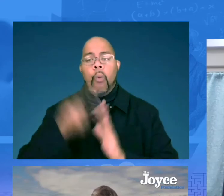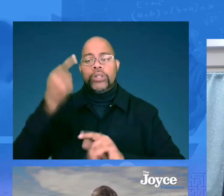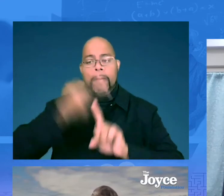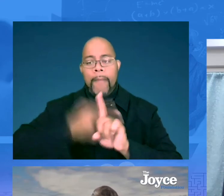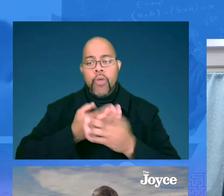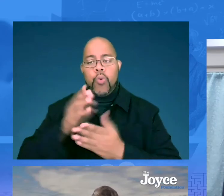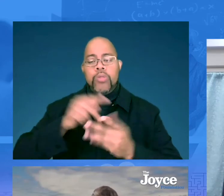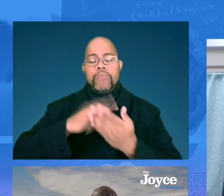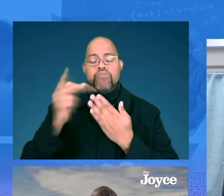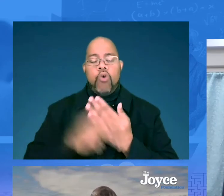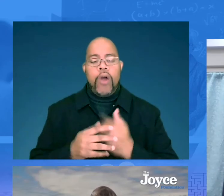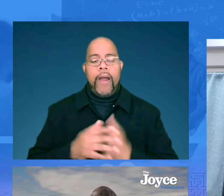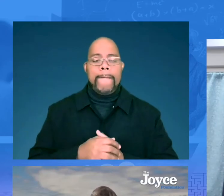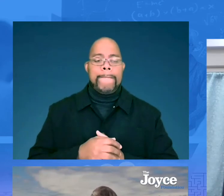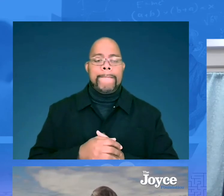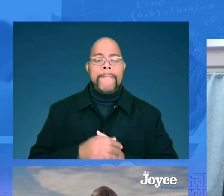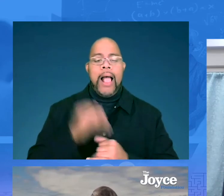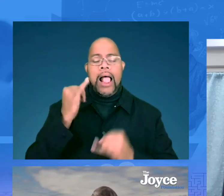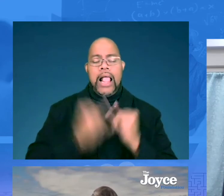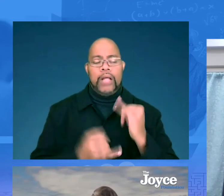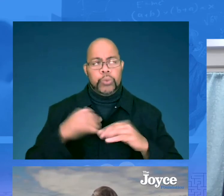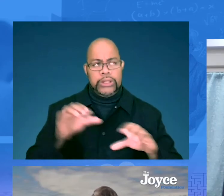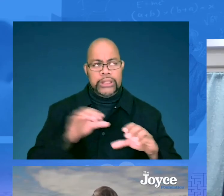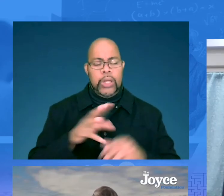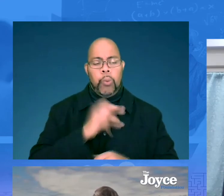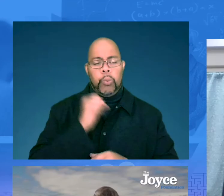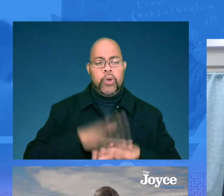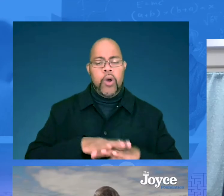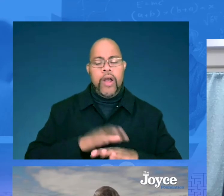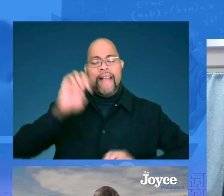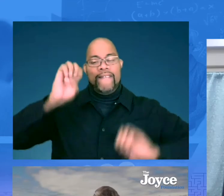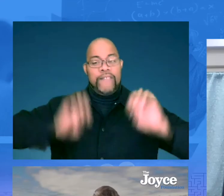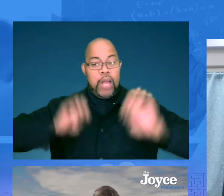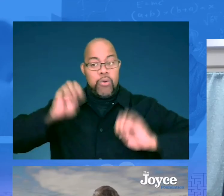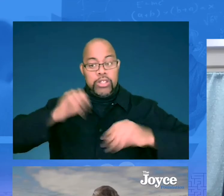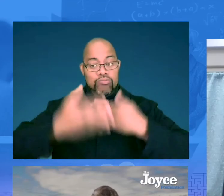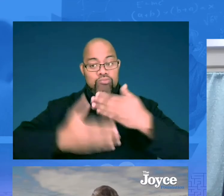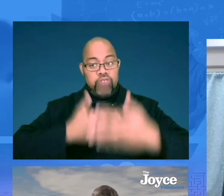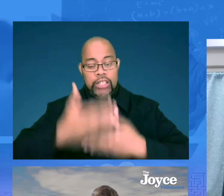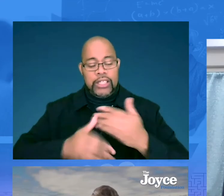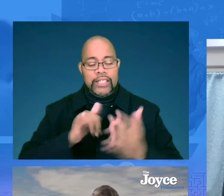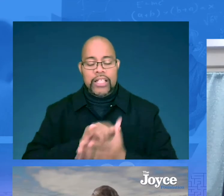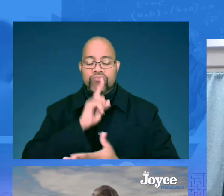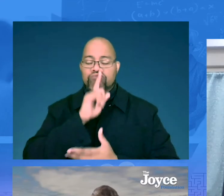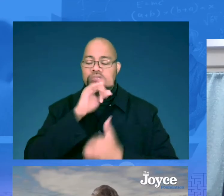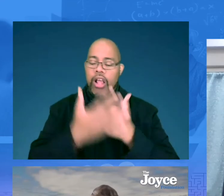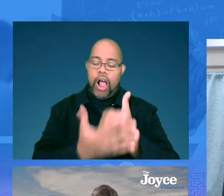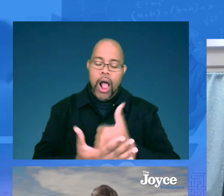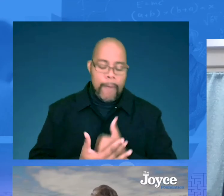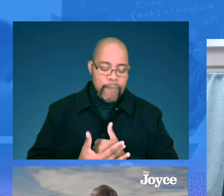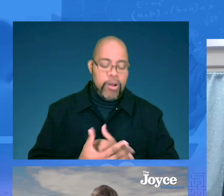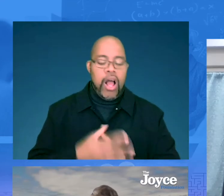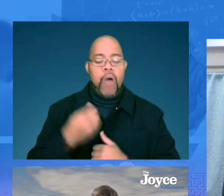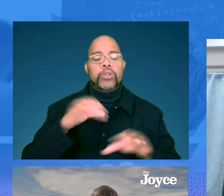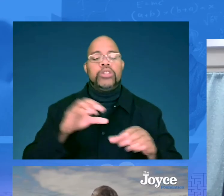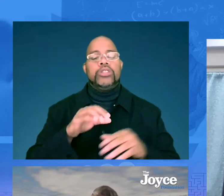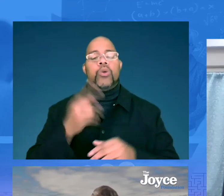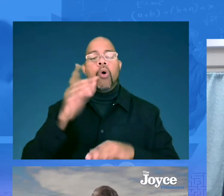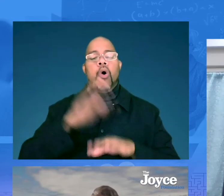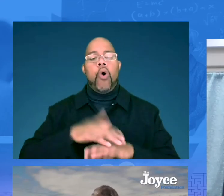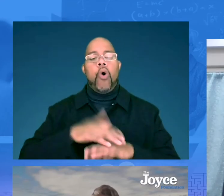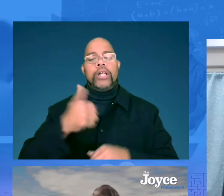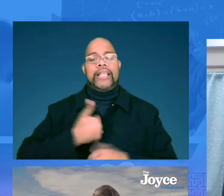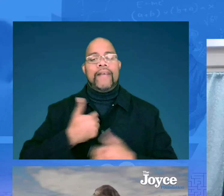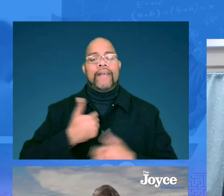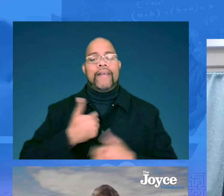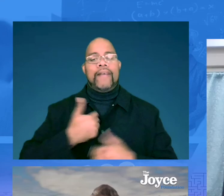new teacher forum once a month through the program. The last one we did was on the evaluation process, which was super helpful,